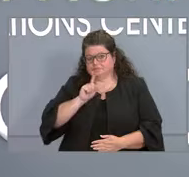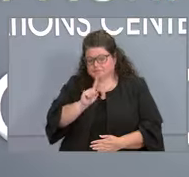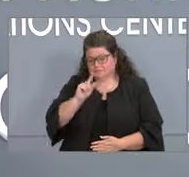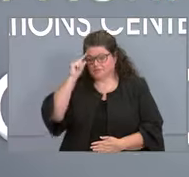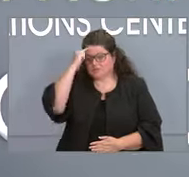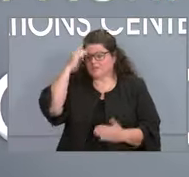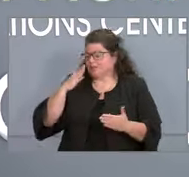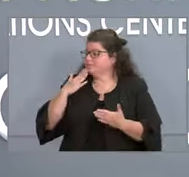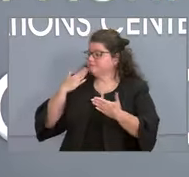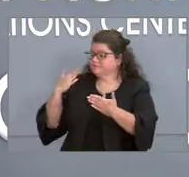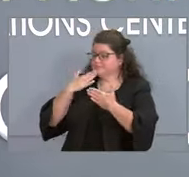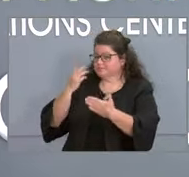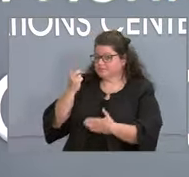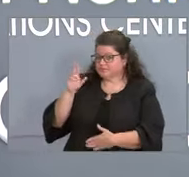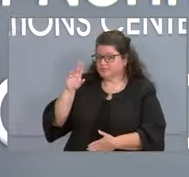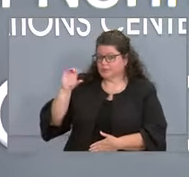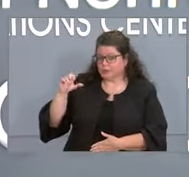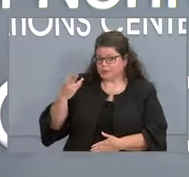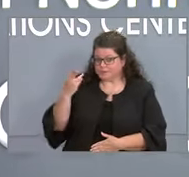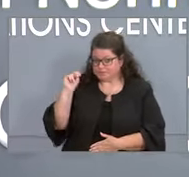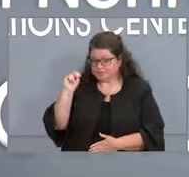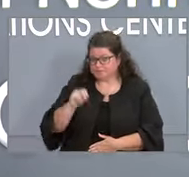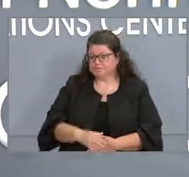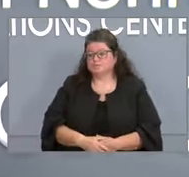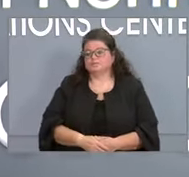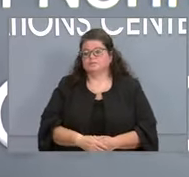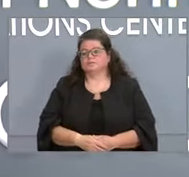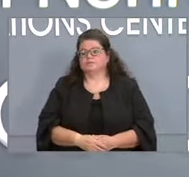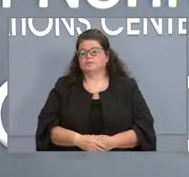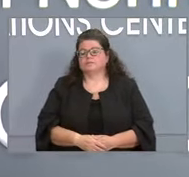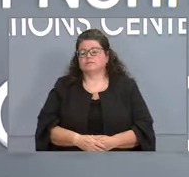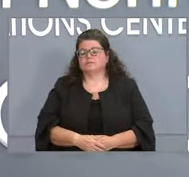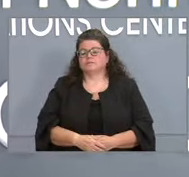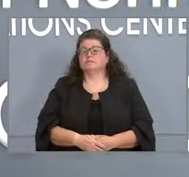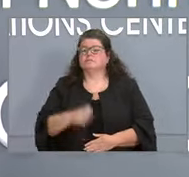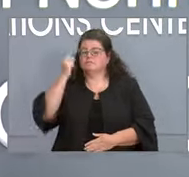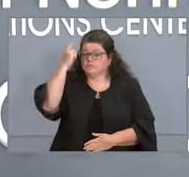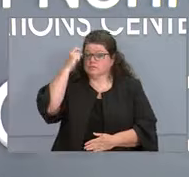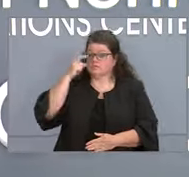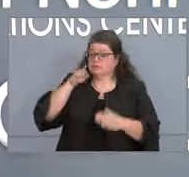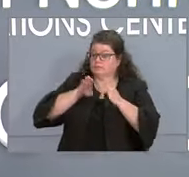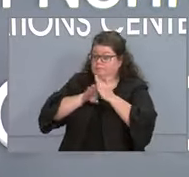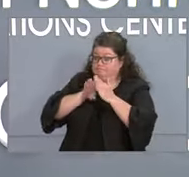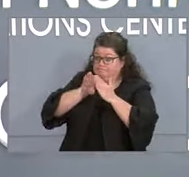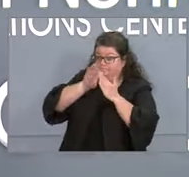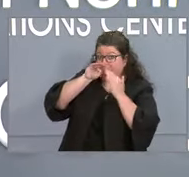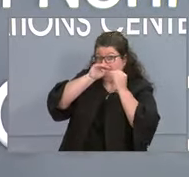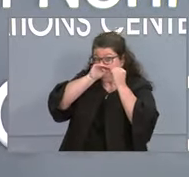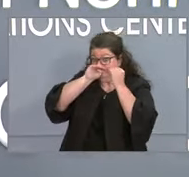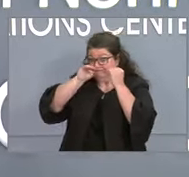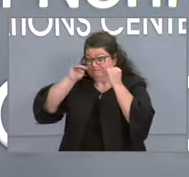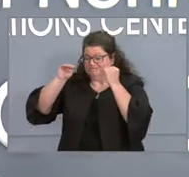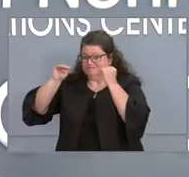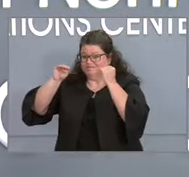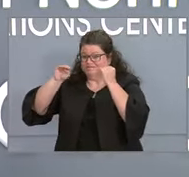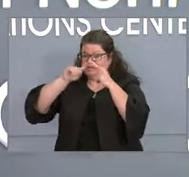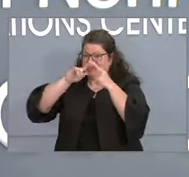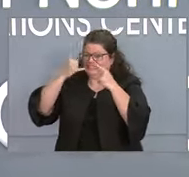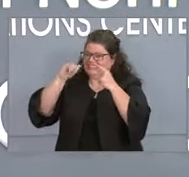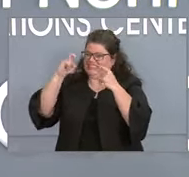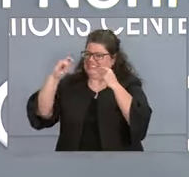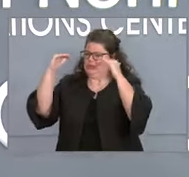Thanks, as always, Dr. Cohen. It's positive that our trends are leveling, but we know that these numbers are still too high.